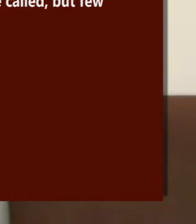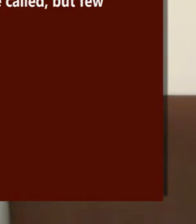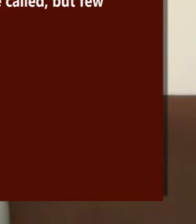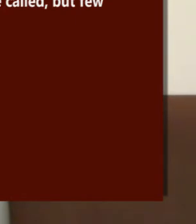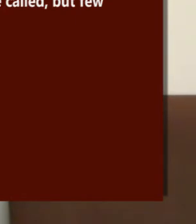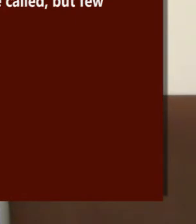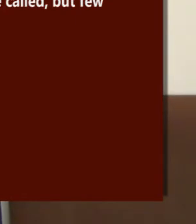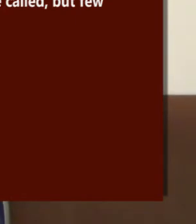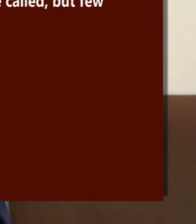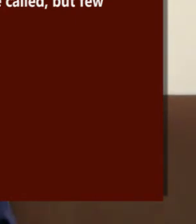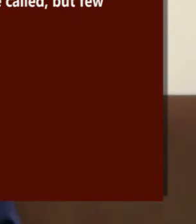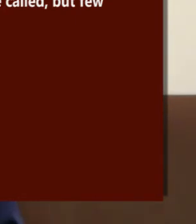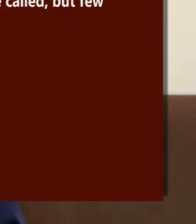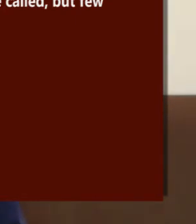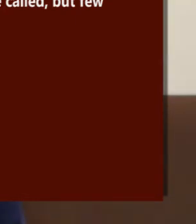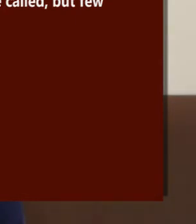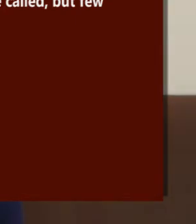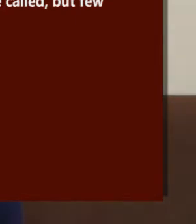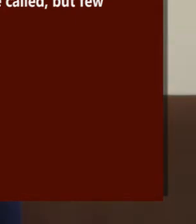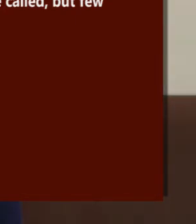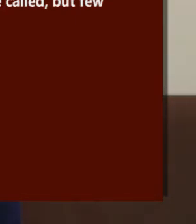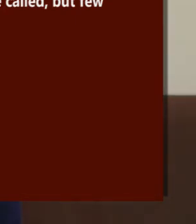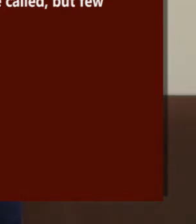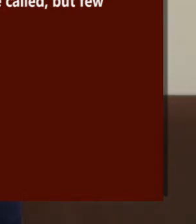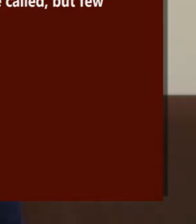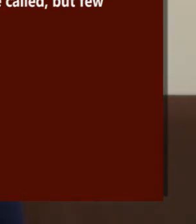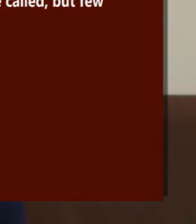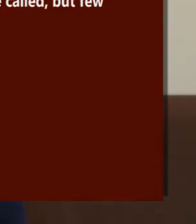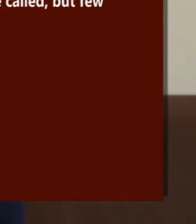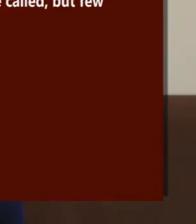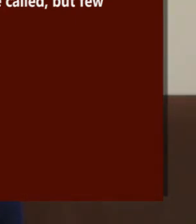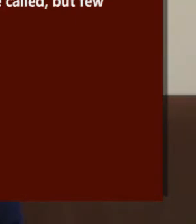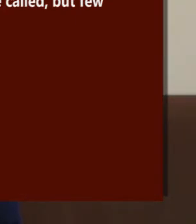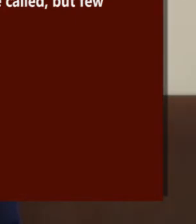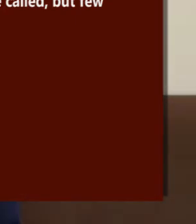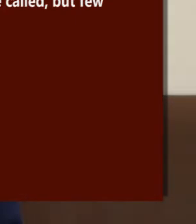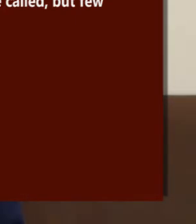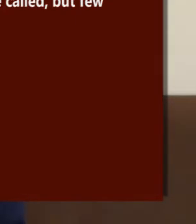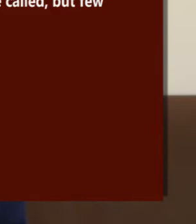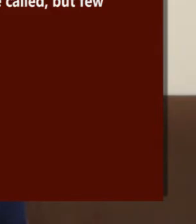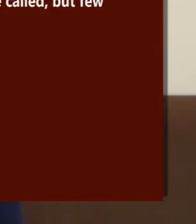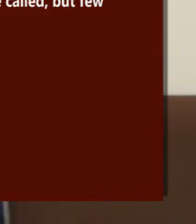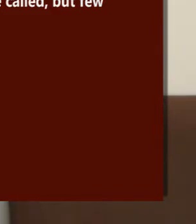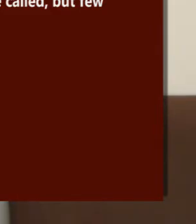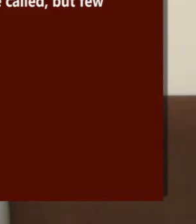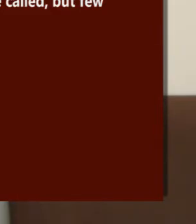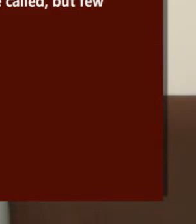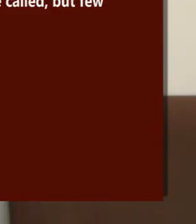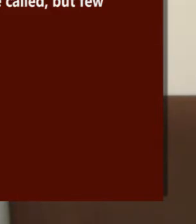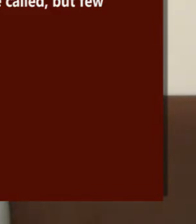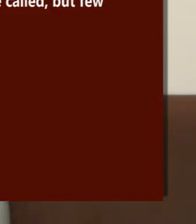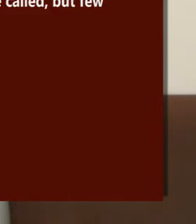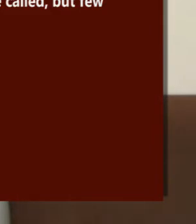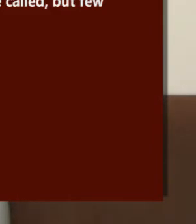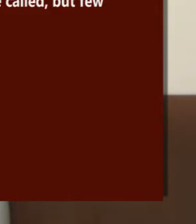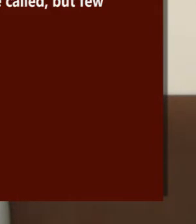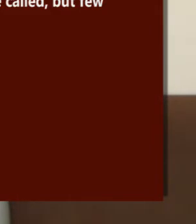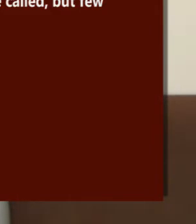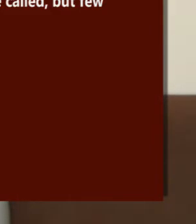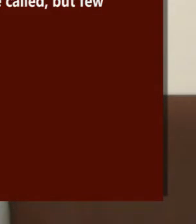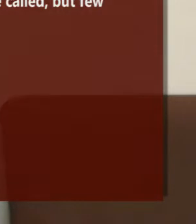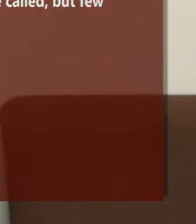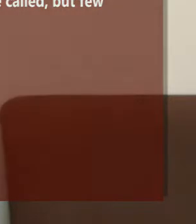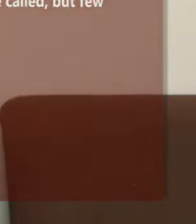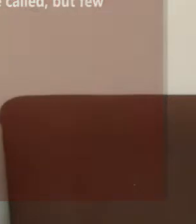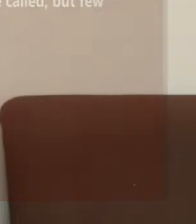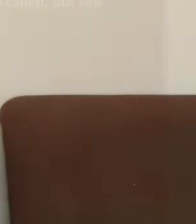own things? Or is your eye evil because I am good? So the last will be first, and the first